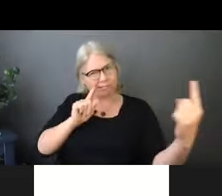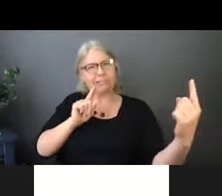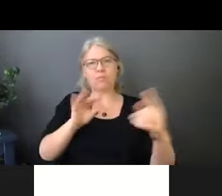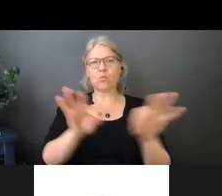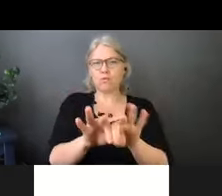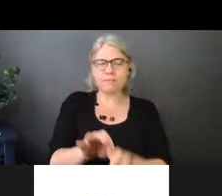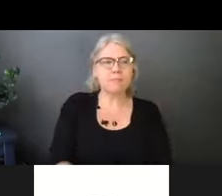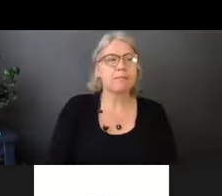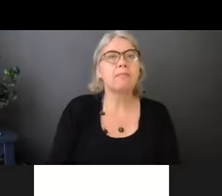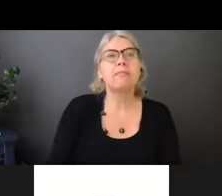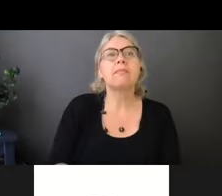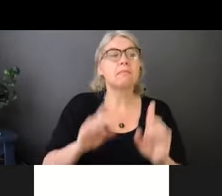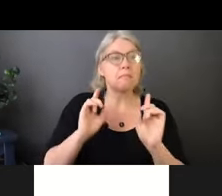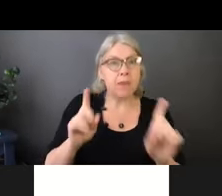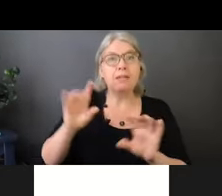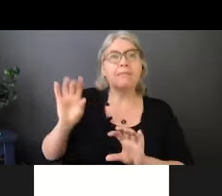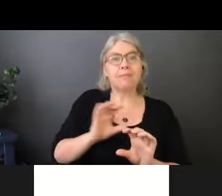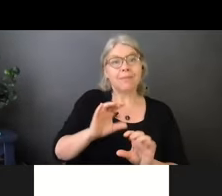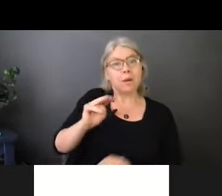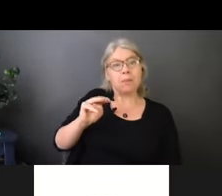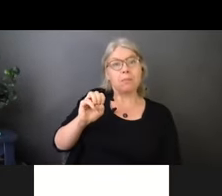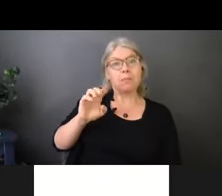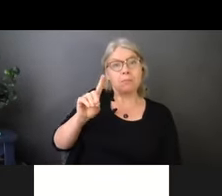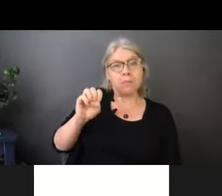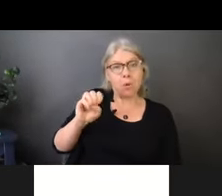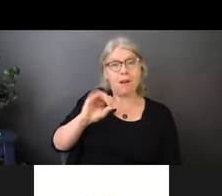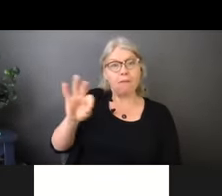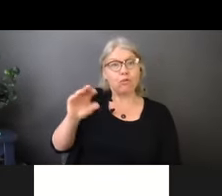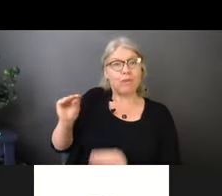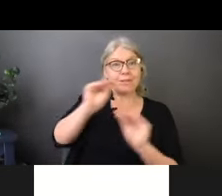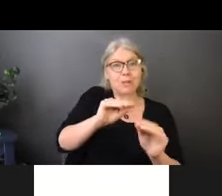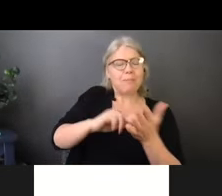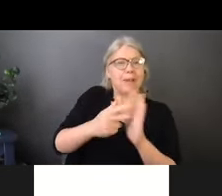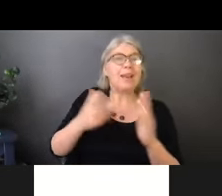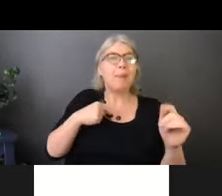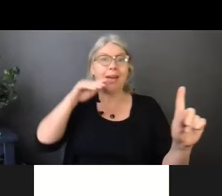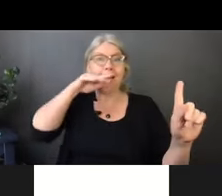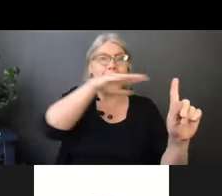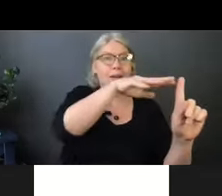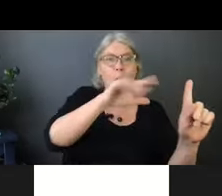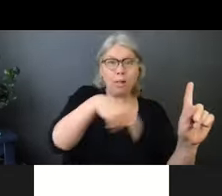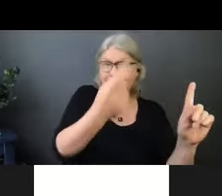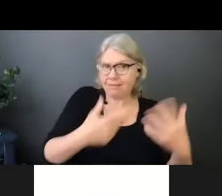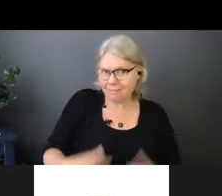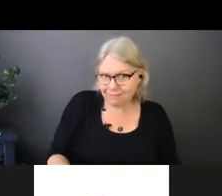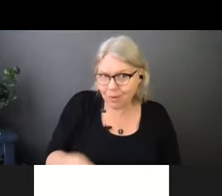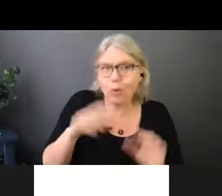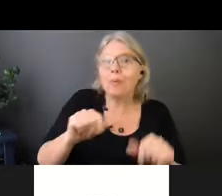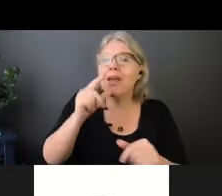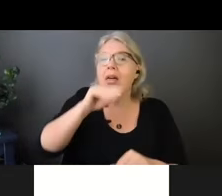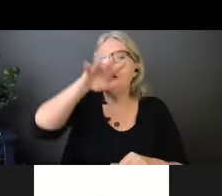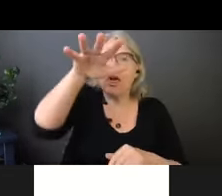But modes of transmission also mean surfaces. So if I'm touching your door handle, I'm touching your sink,